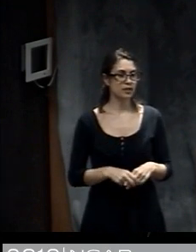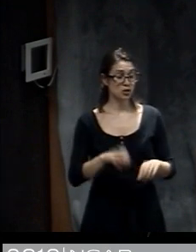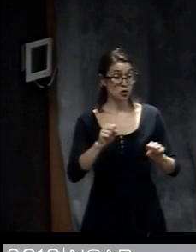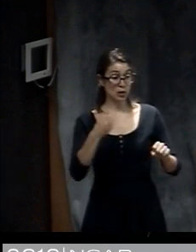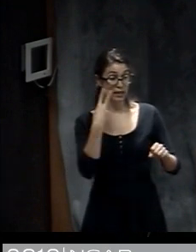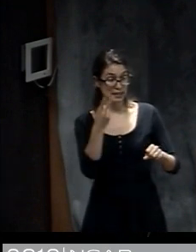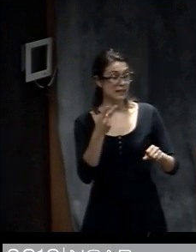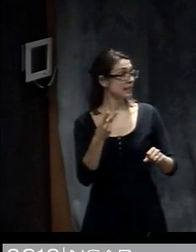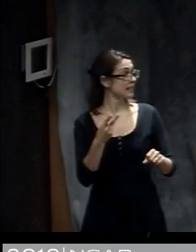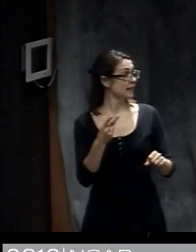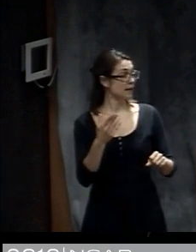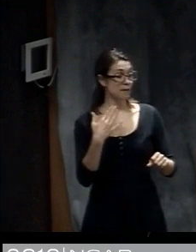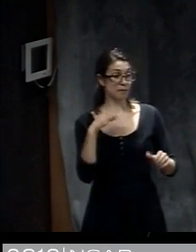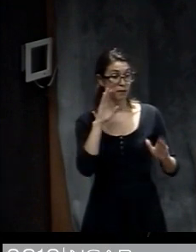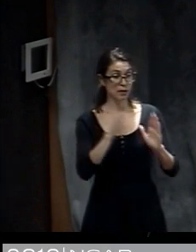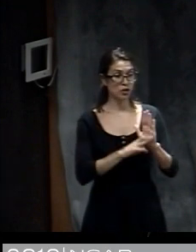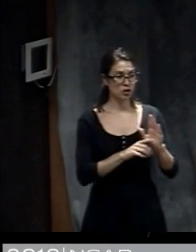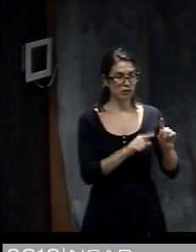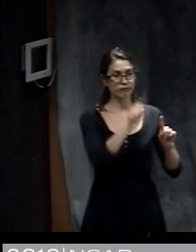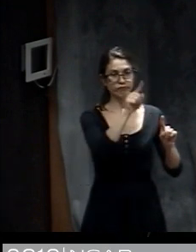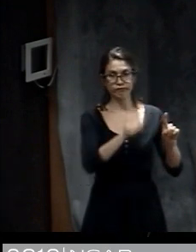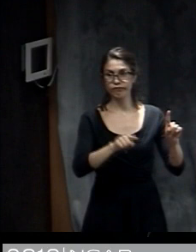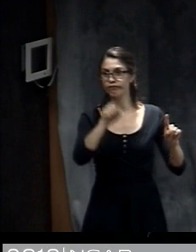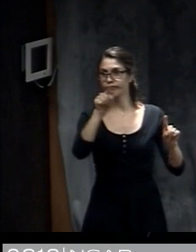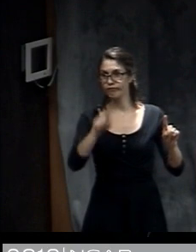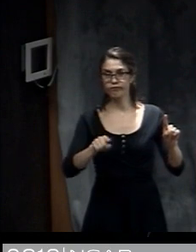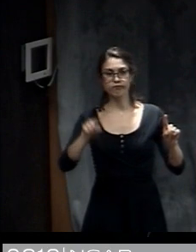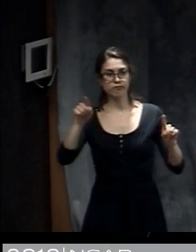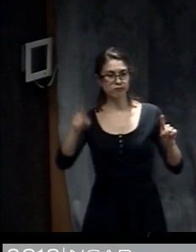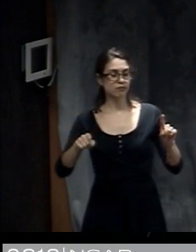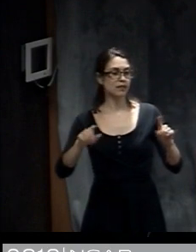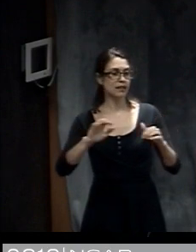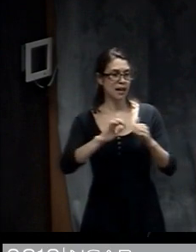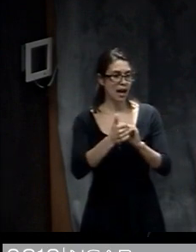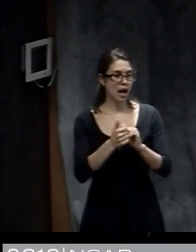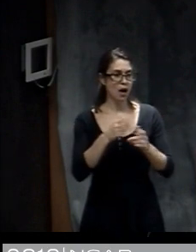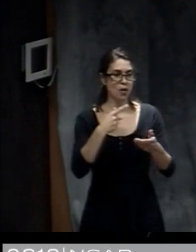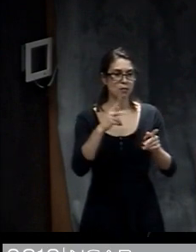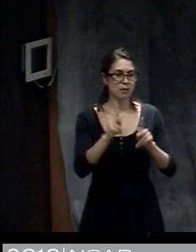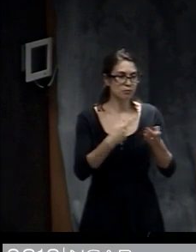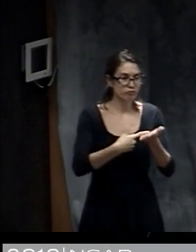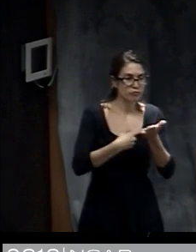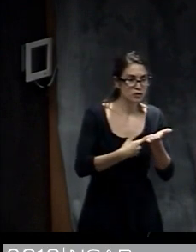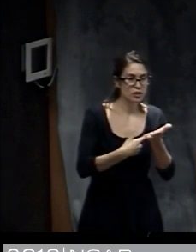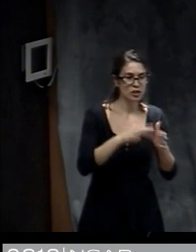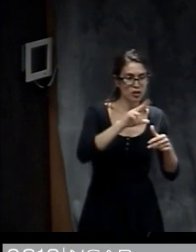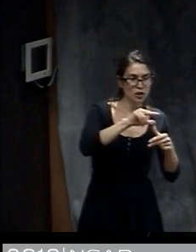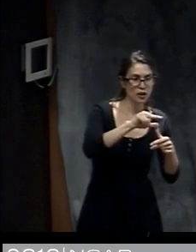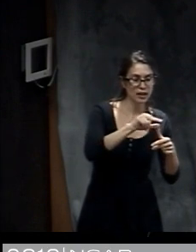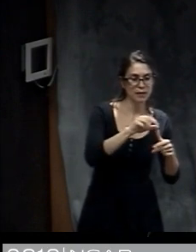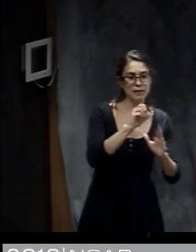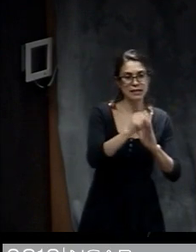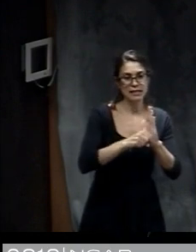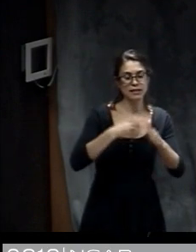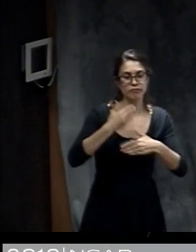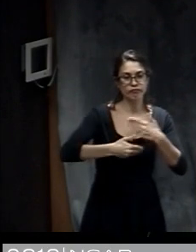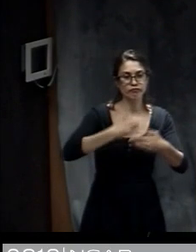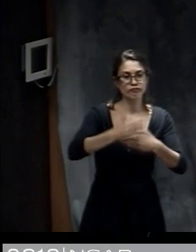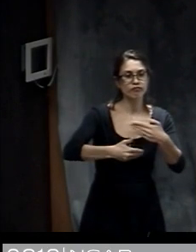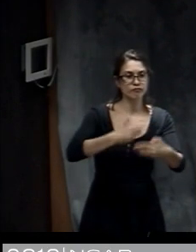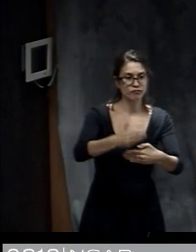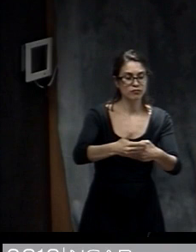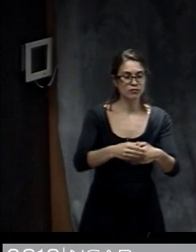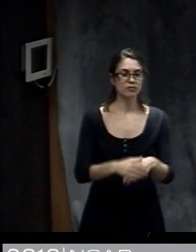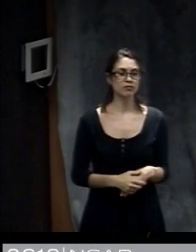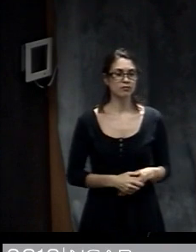of the tweets that talk about hurricanes as the season progresses and as the different storms make impact. And then within that there's a lot of different